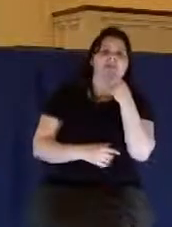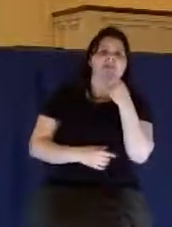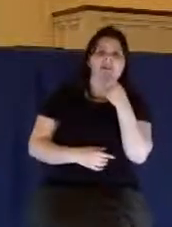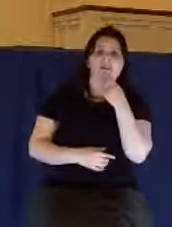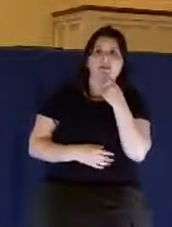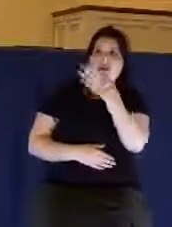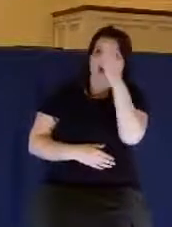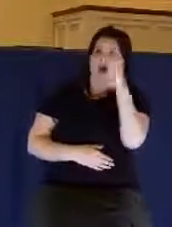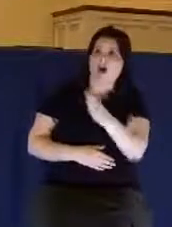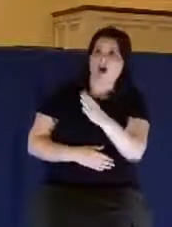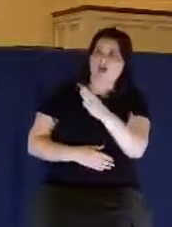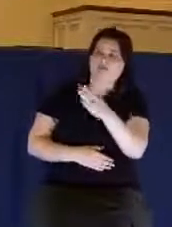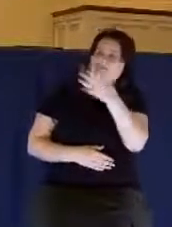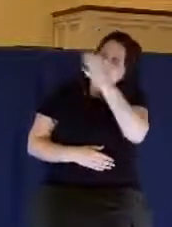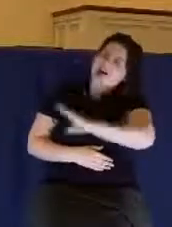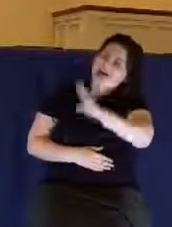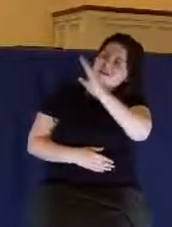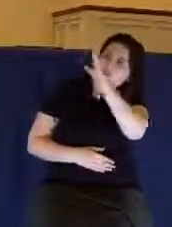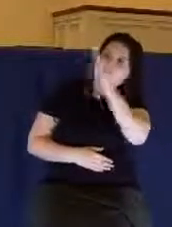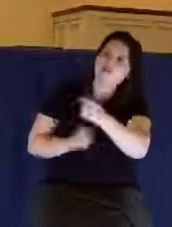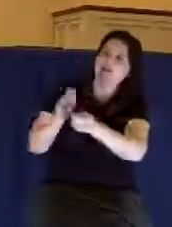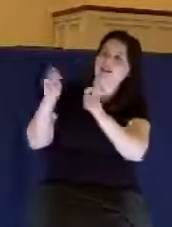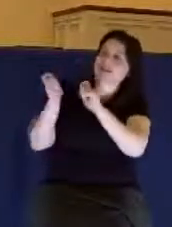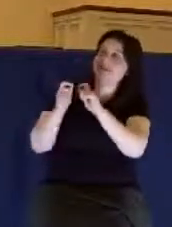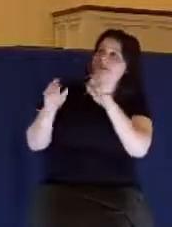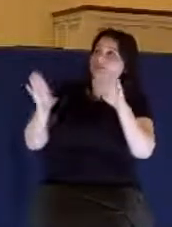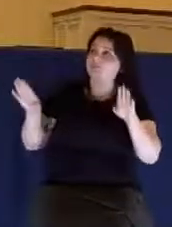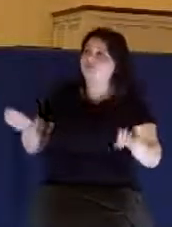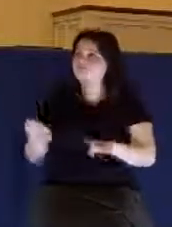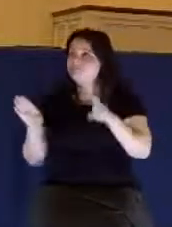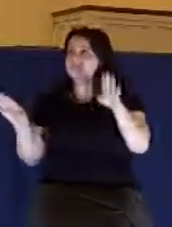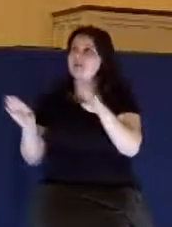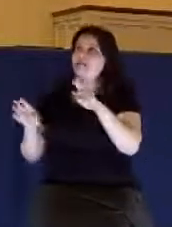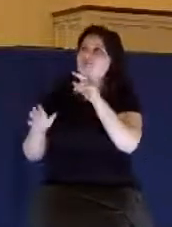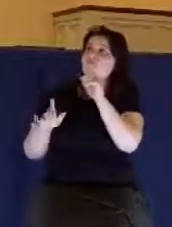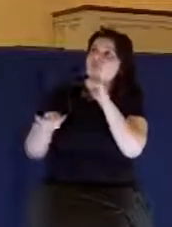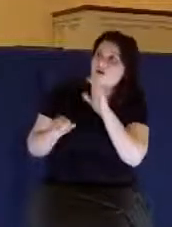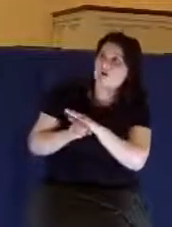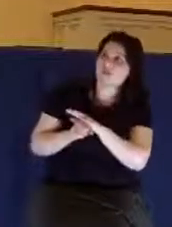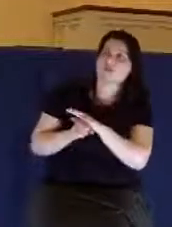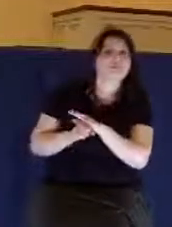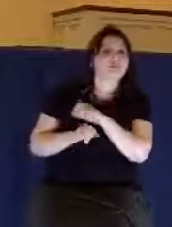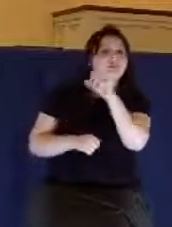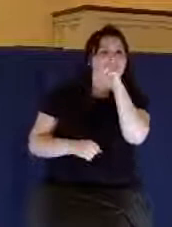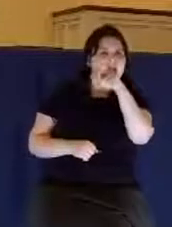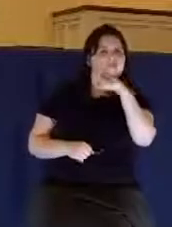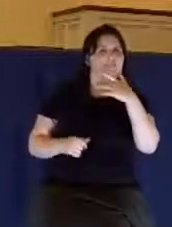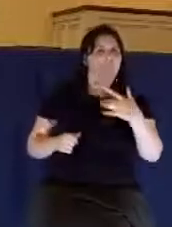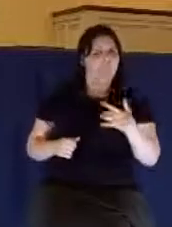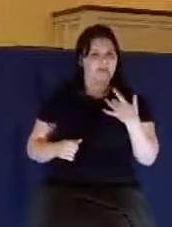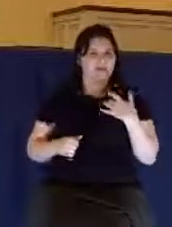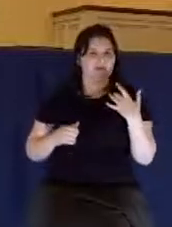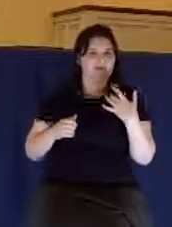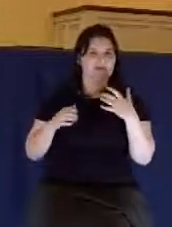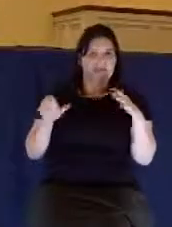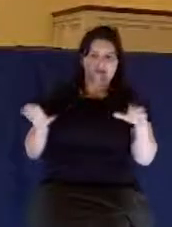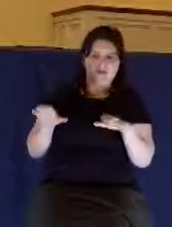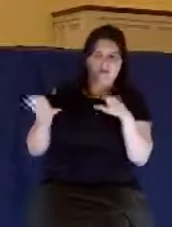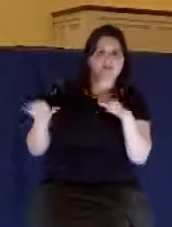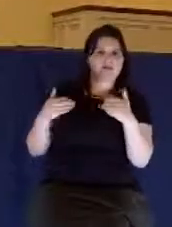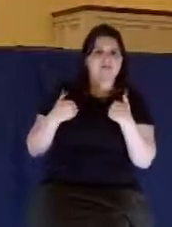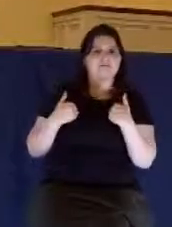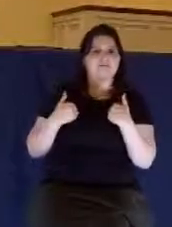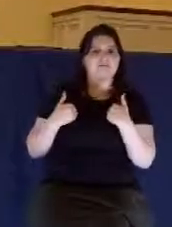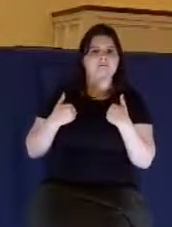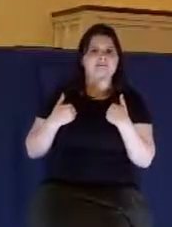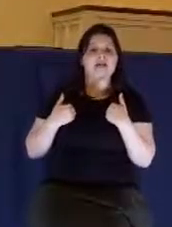in his being and his perfections and his purpose and his promises, yet he does act and feel emotions. When we say that God is immutable, it doesn't mean he's